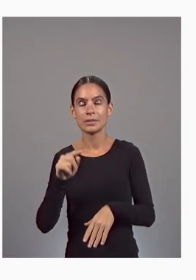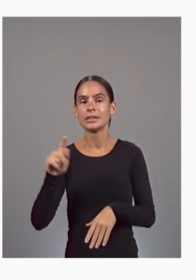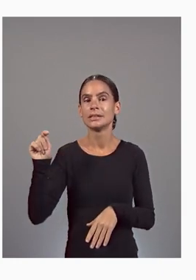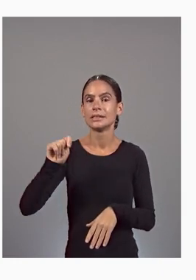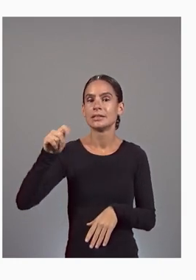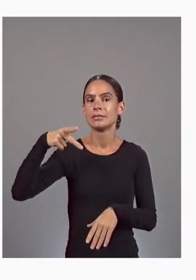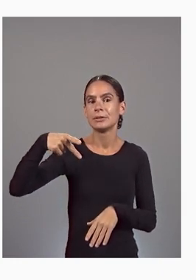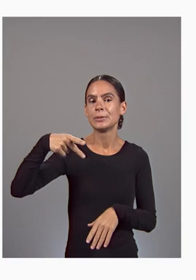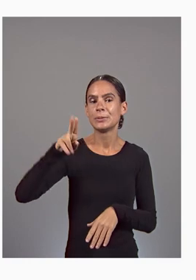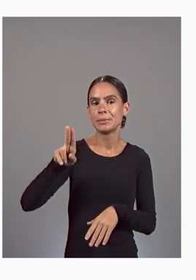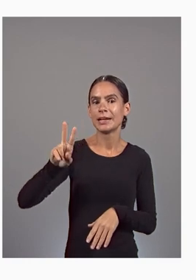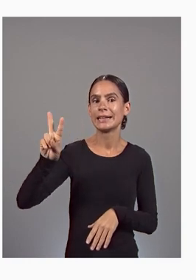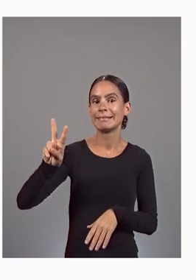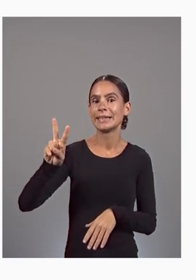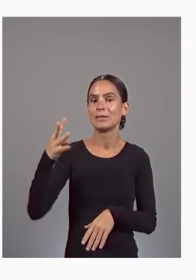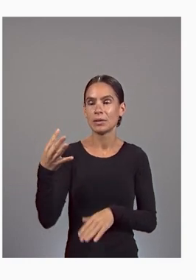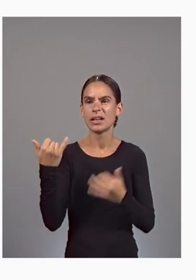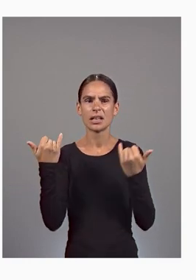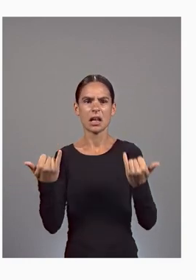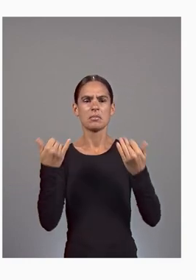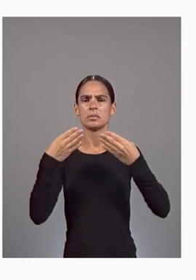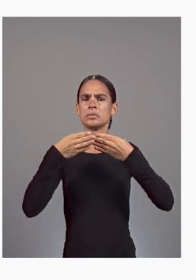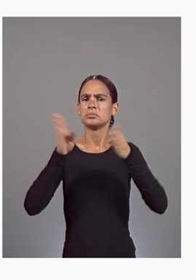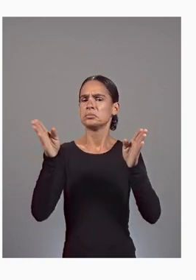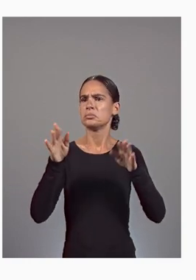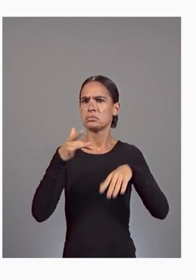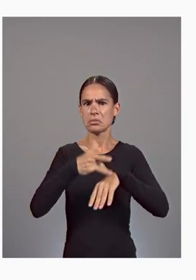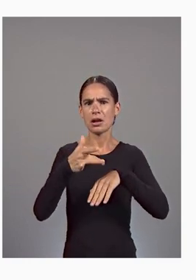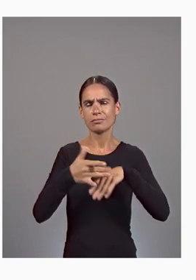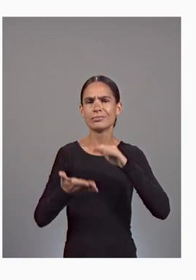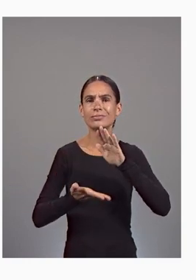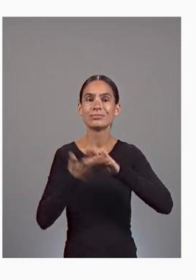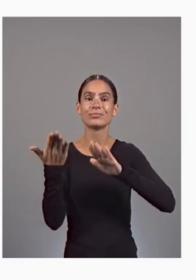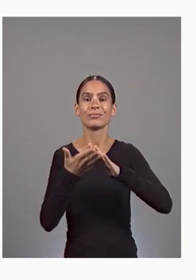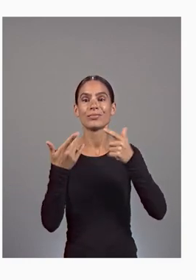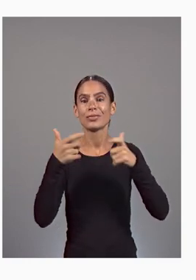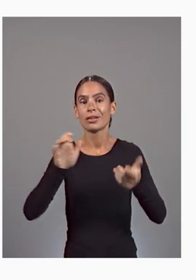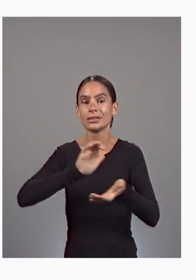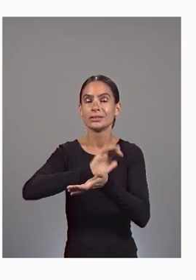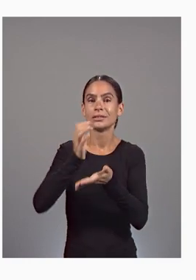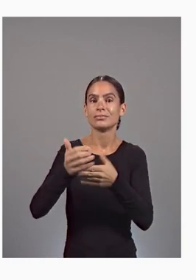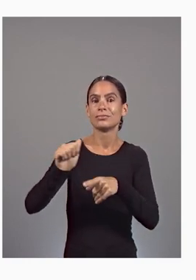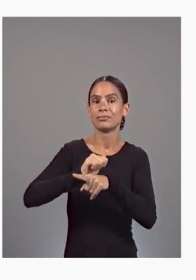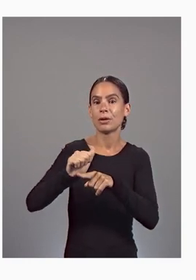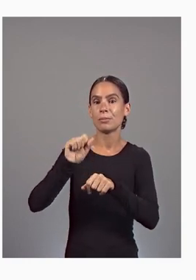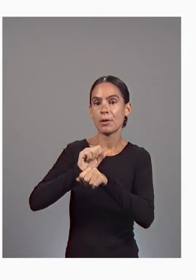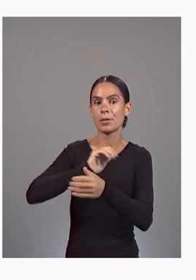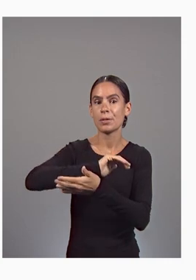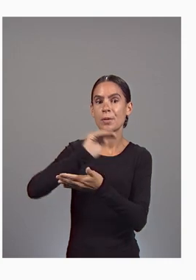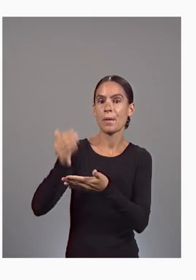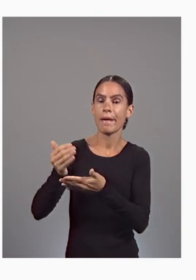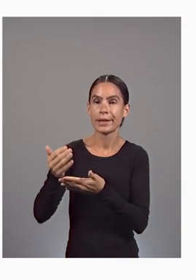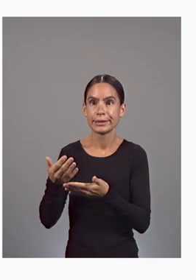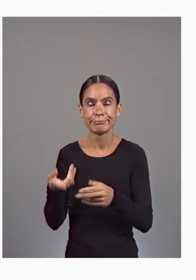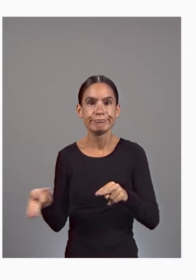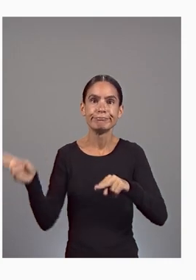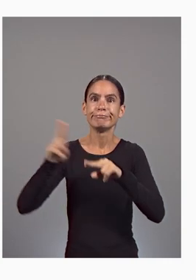generally available and runs large-scale training workloads up to 80% faster and 50% cheaper.